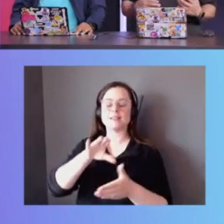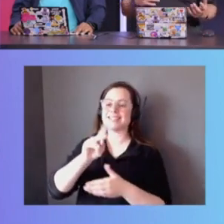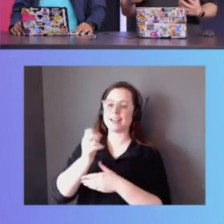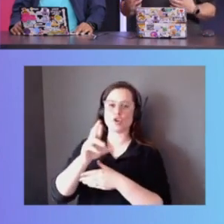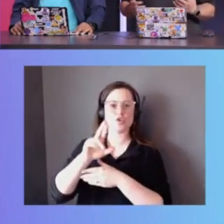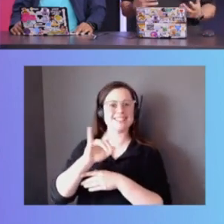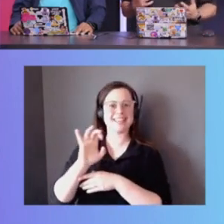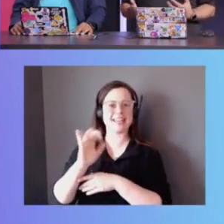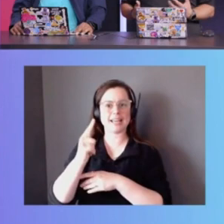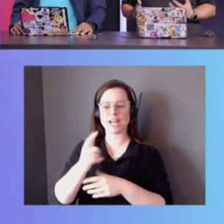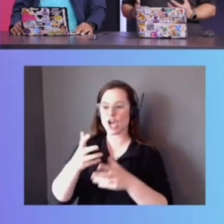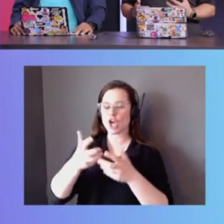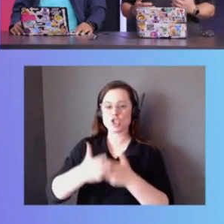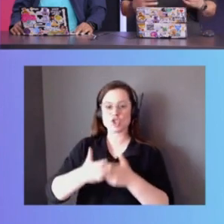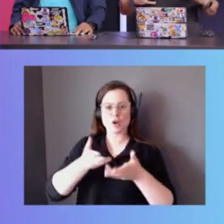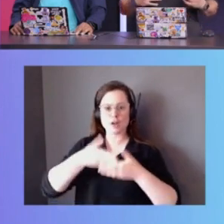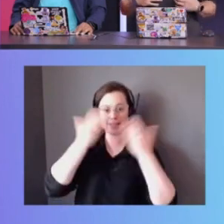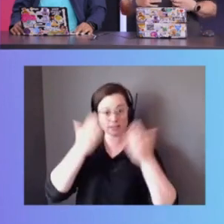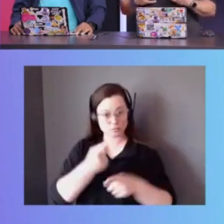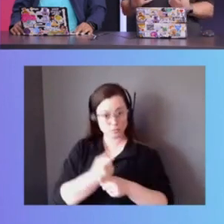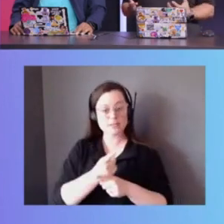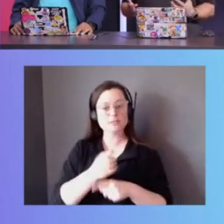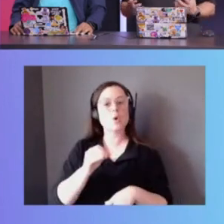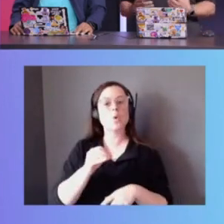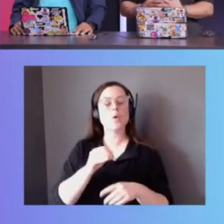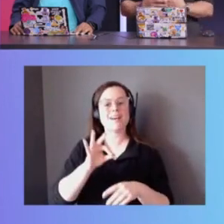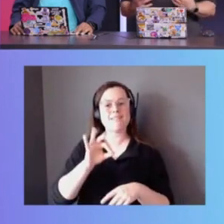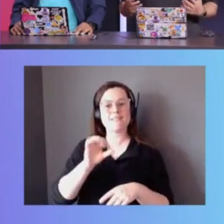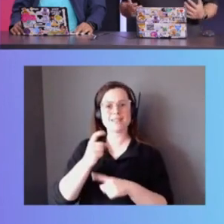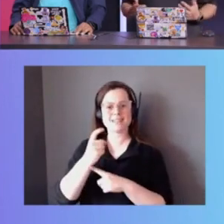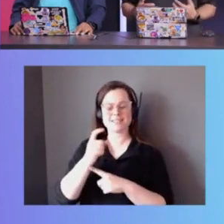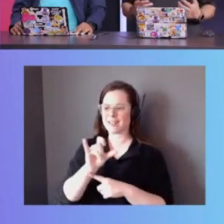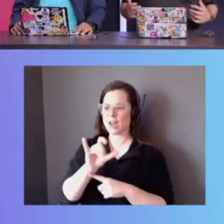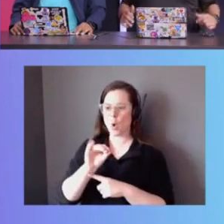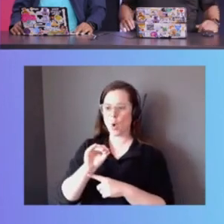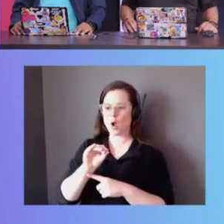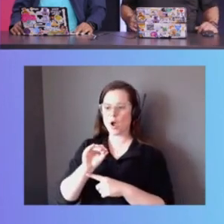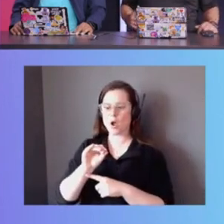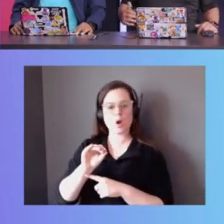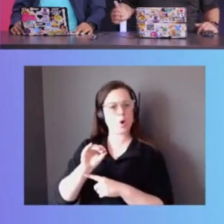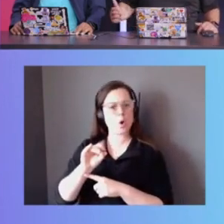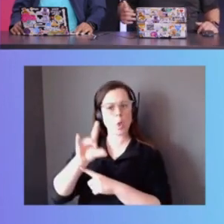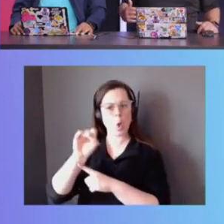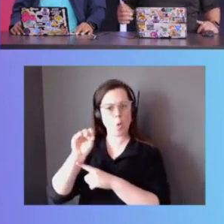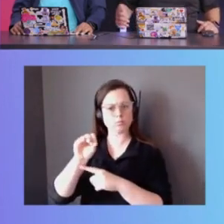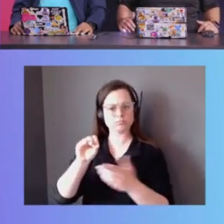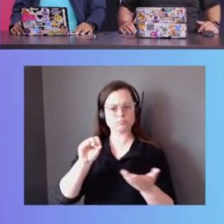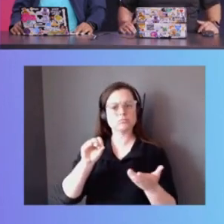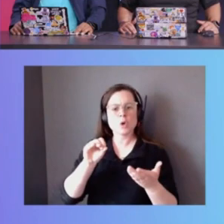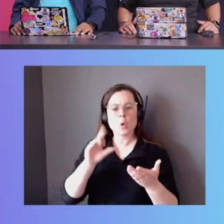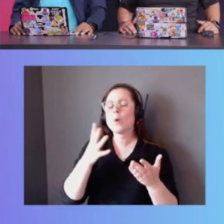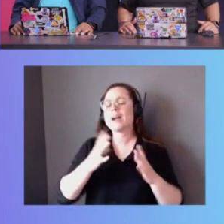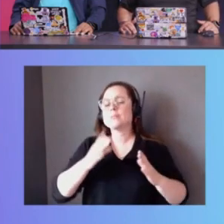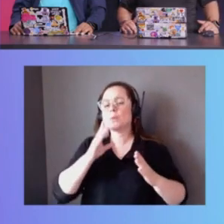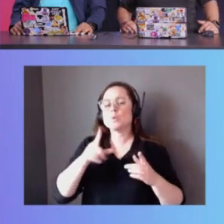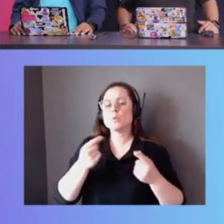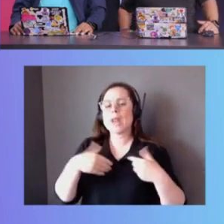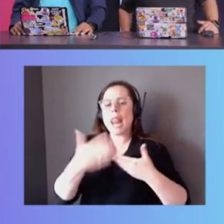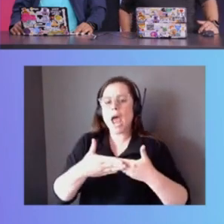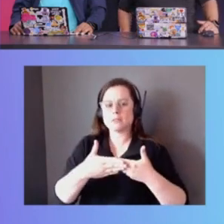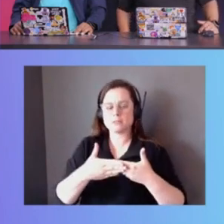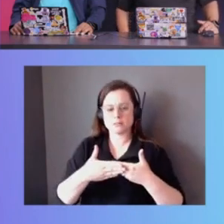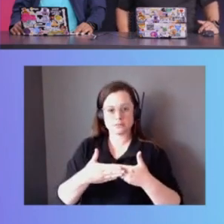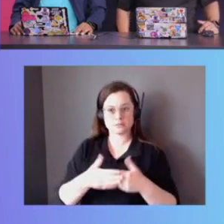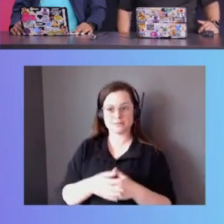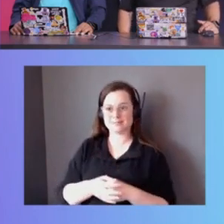about, hey, looking at something like FSx as just like a colo, where do you see customers going from there? Like, what's their next step in that journey? The fun